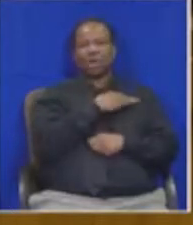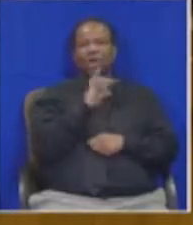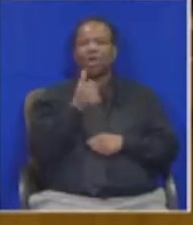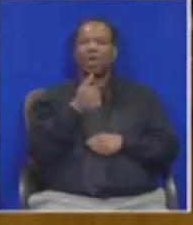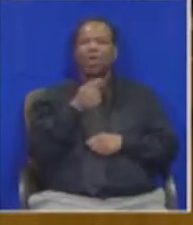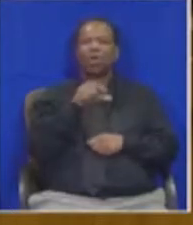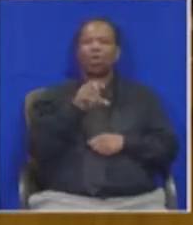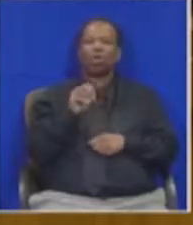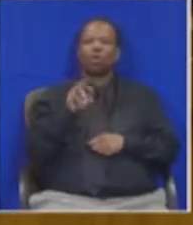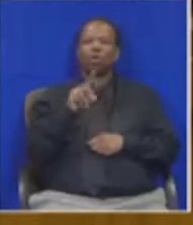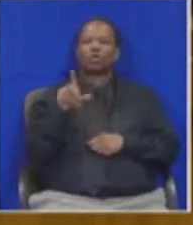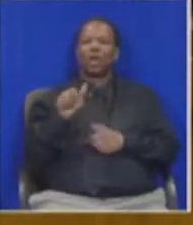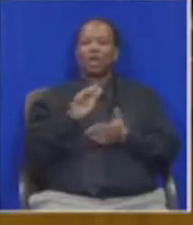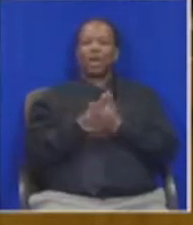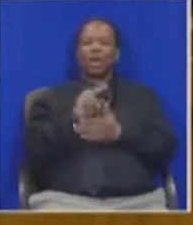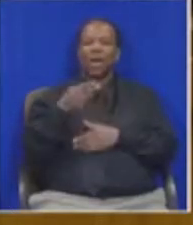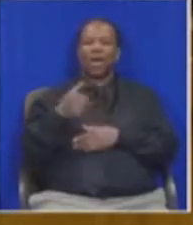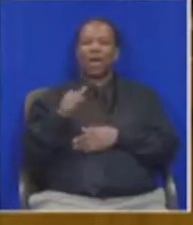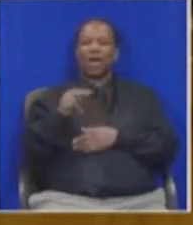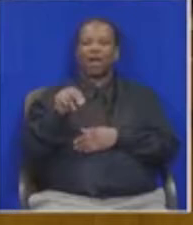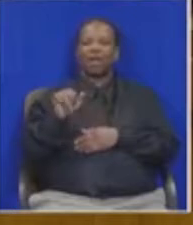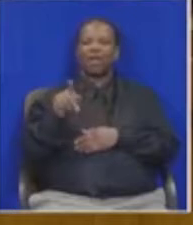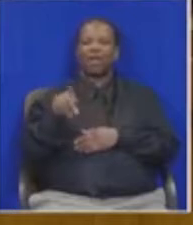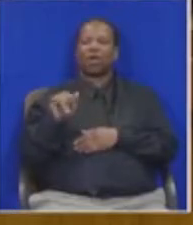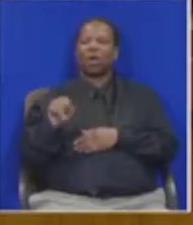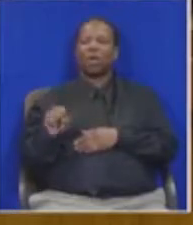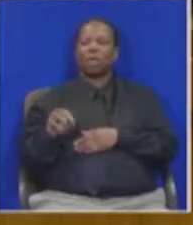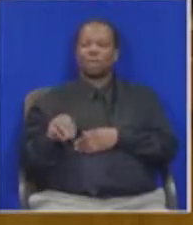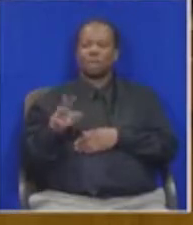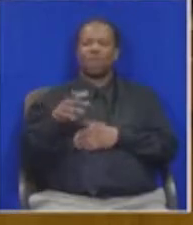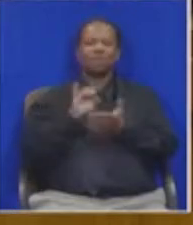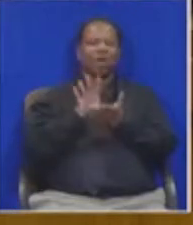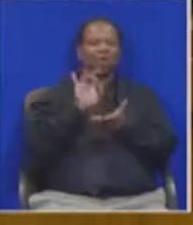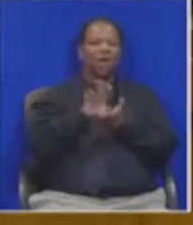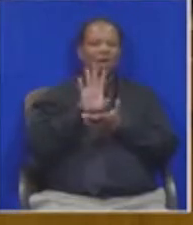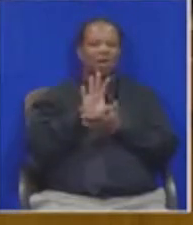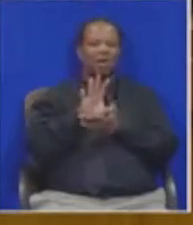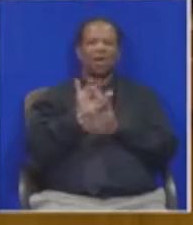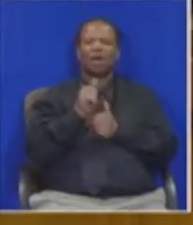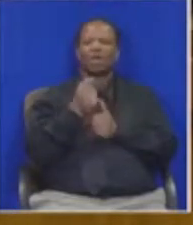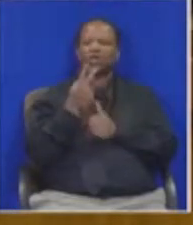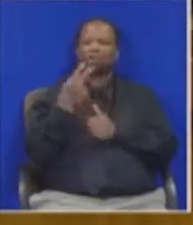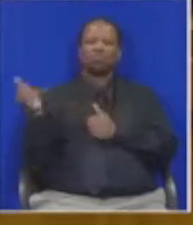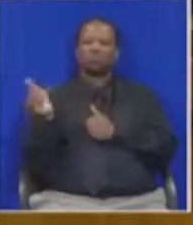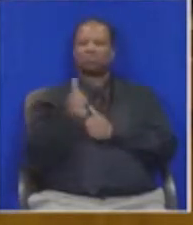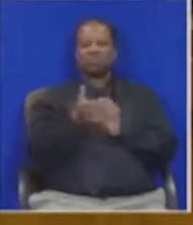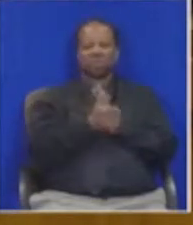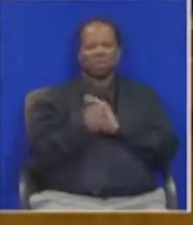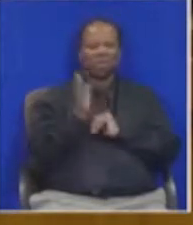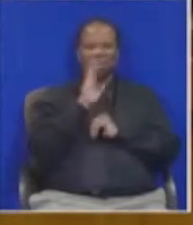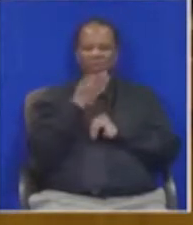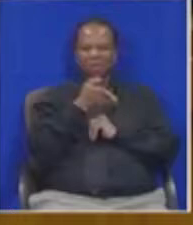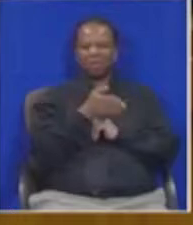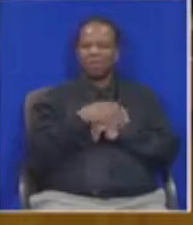Gordhan, Derek Hanukum were fired and, in our view, incompetent ministers were retained. This seemingly to